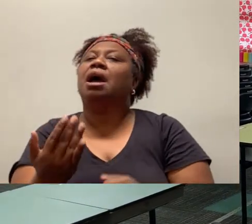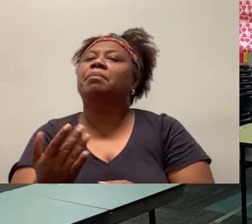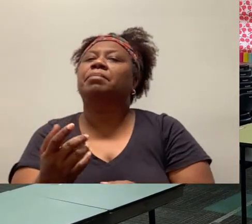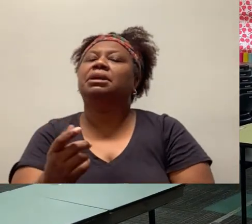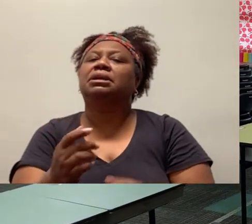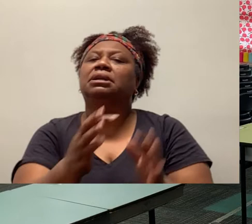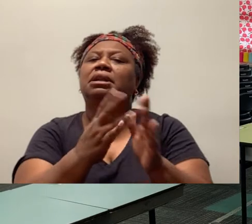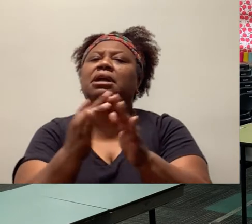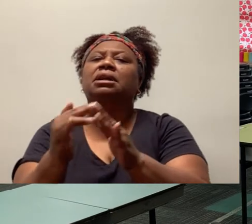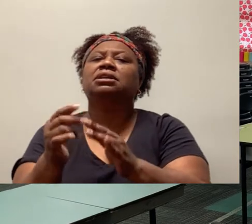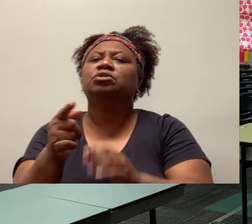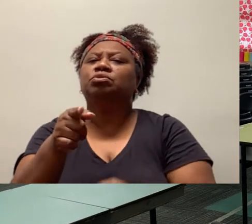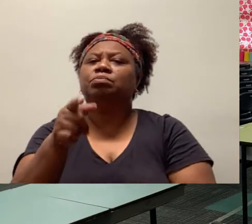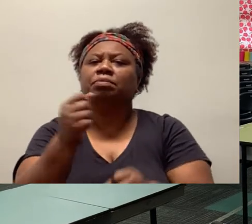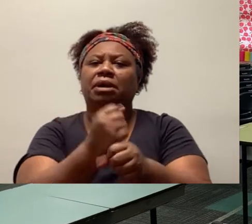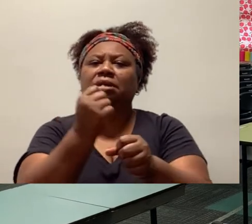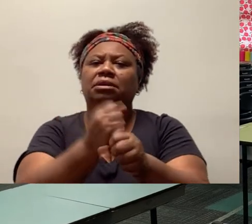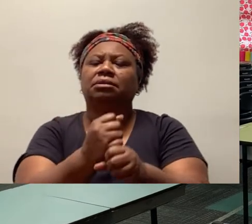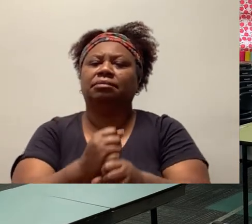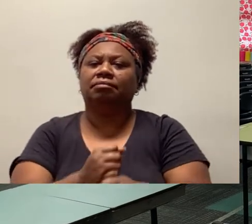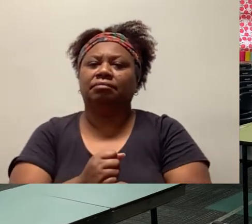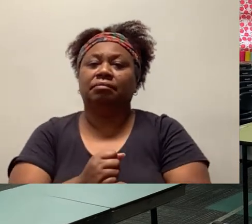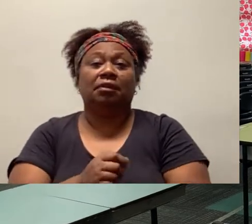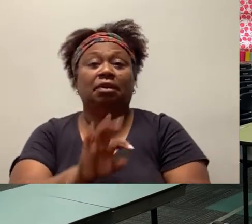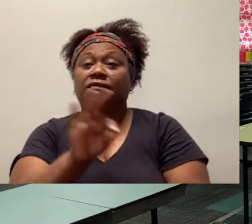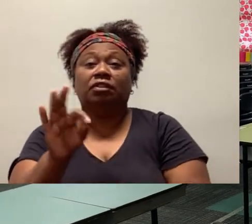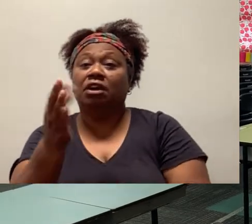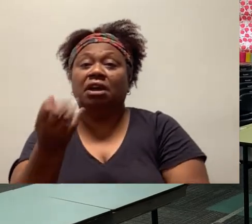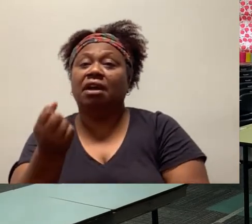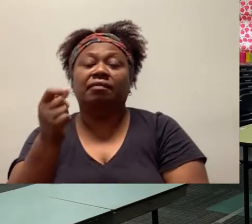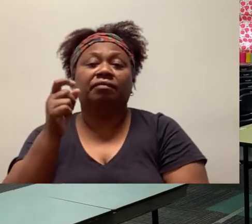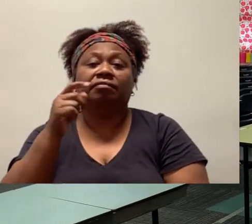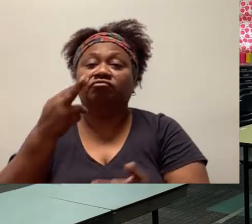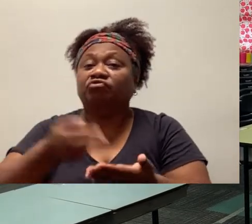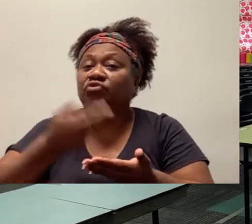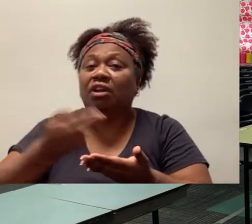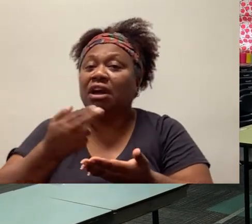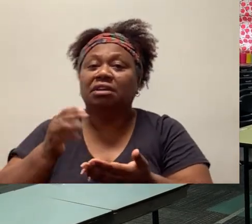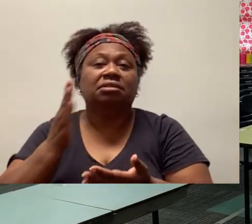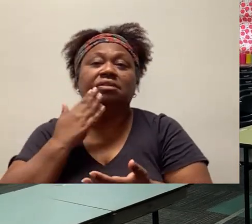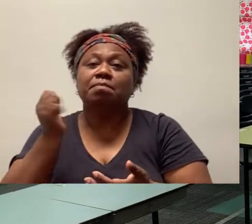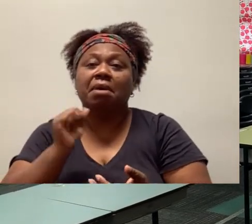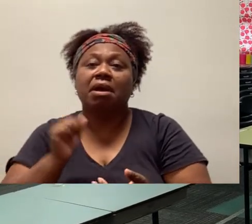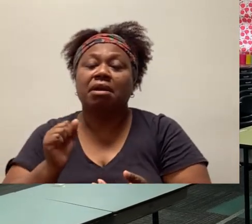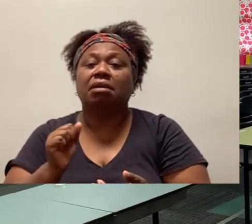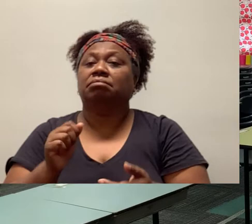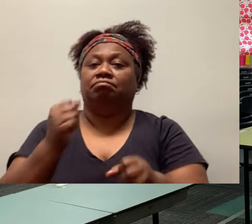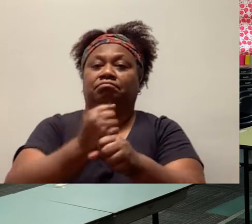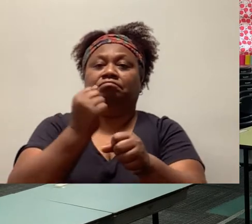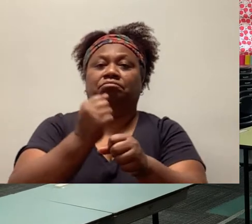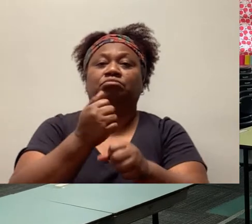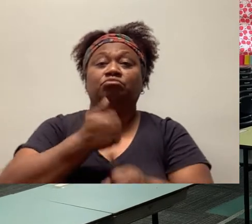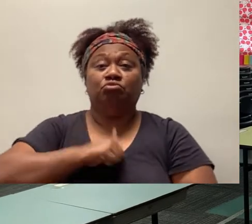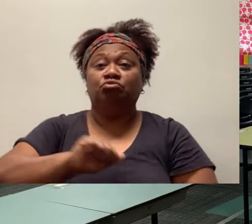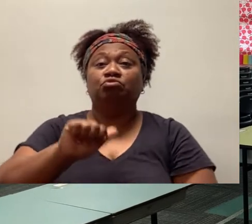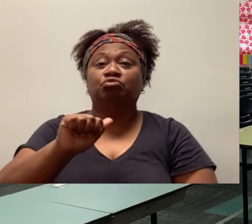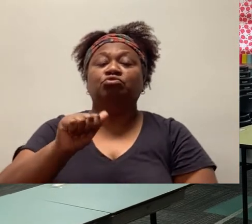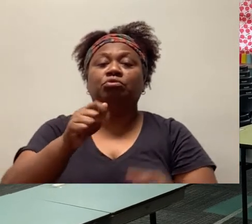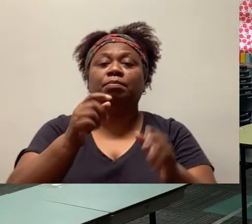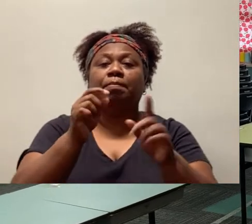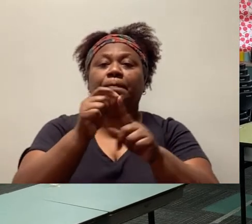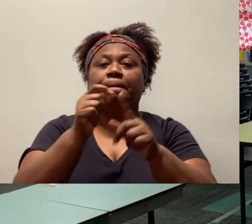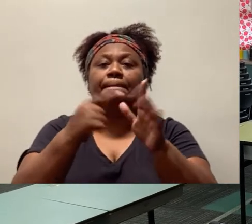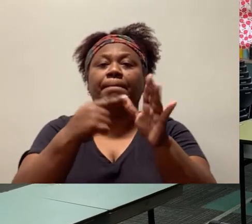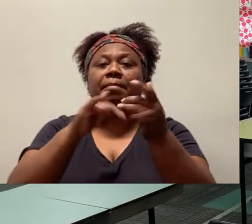with the rice? Now for those of you who don't have rice at home, I'm going to also show you how you can do this with pasta. I've already started my word and I'm using the